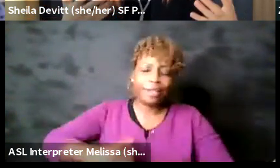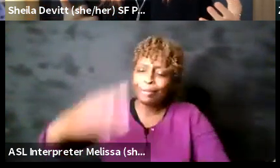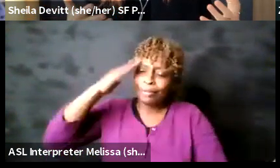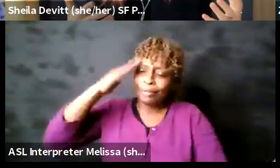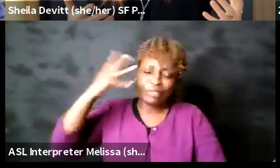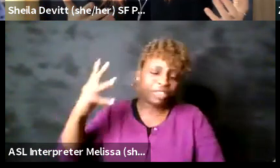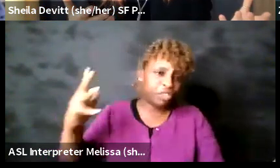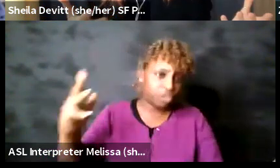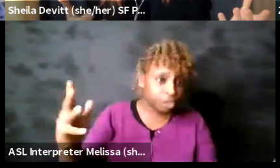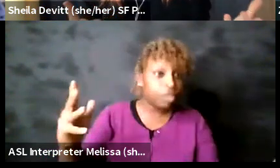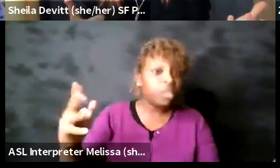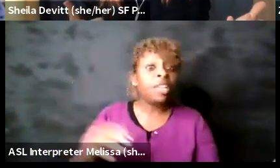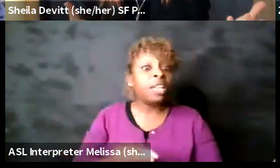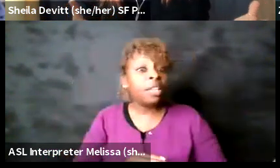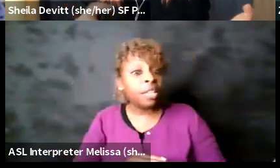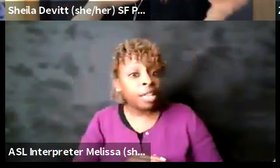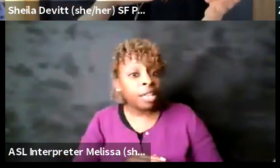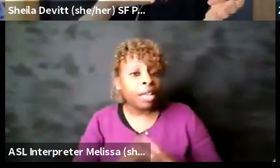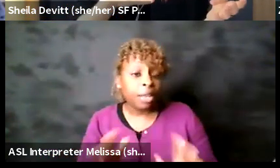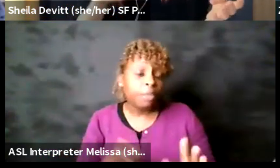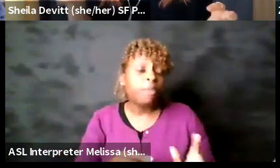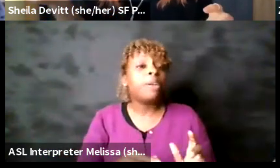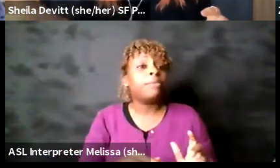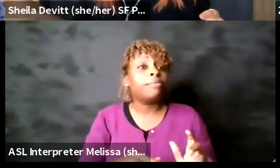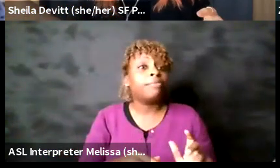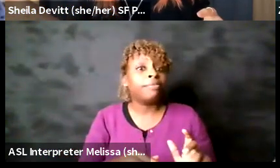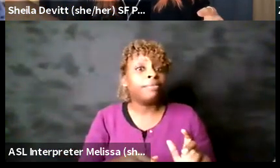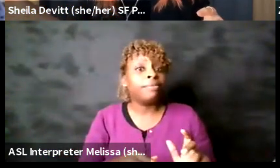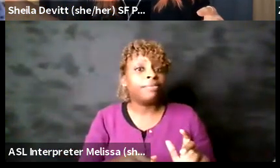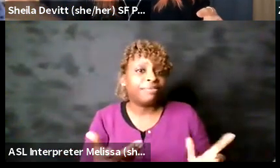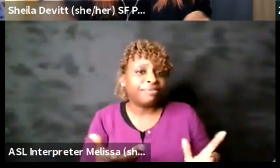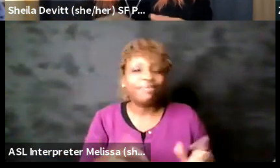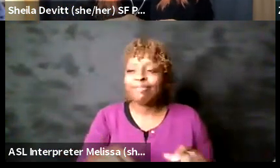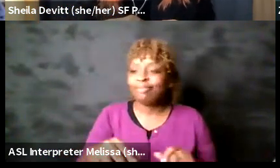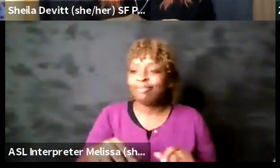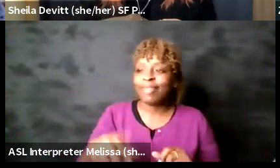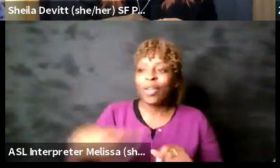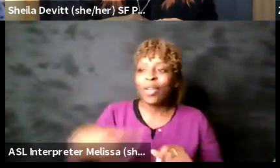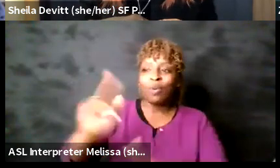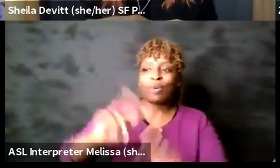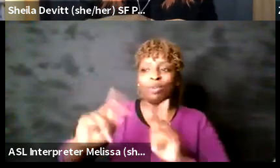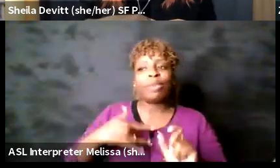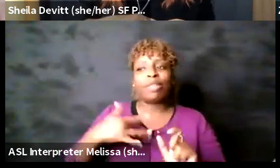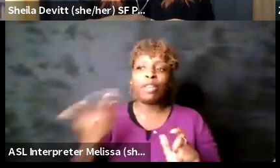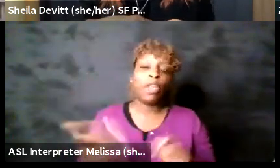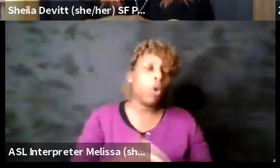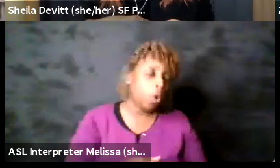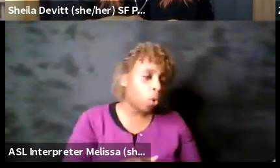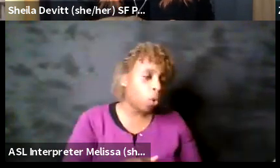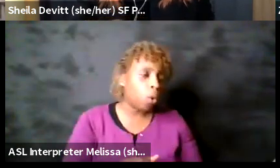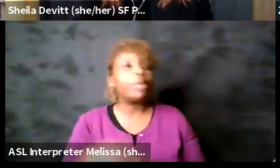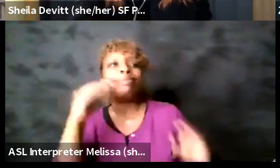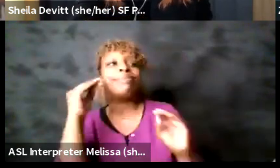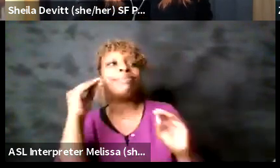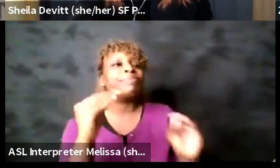and oftentimes also feel entitled to coach other people um and i think